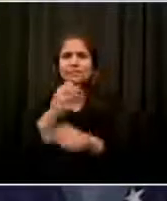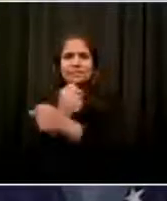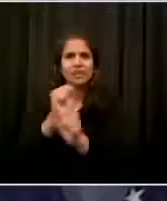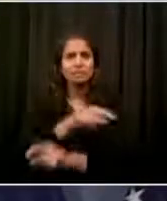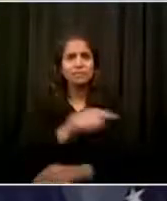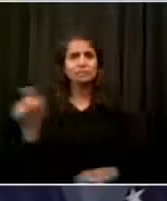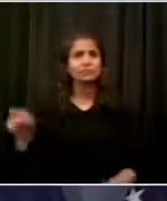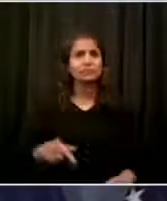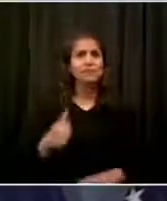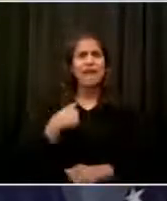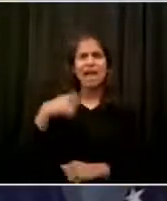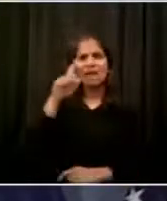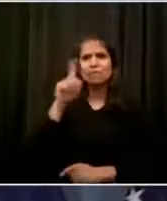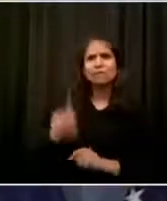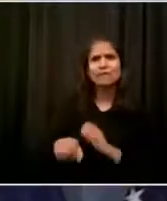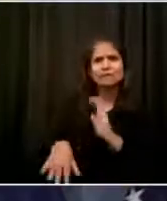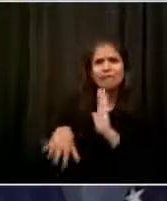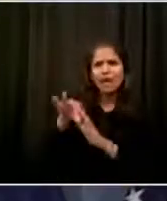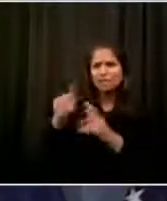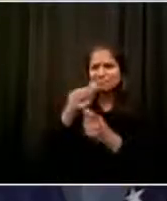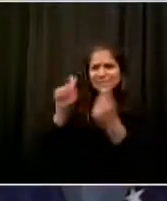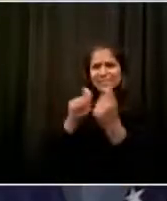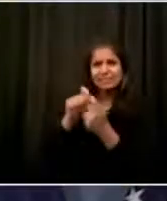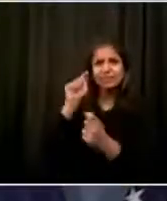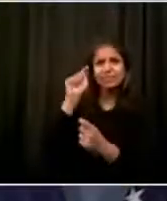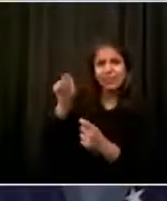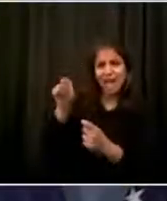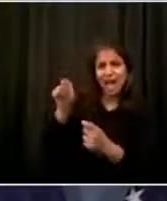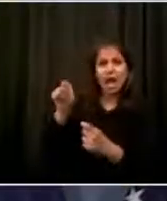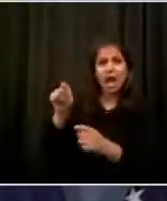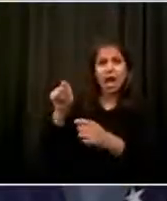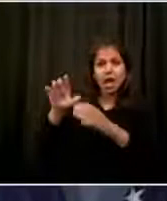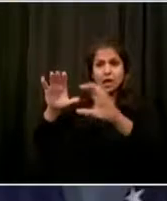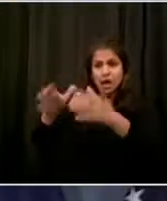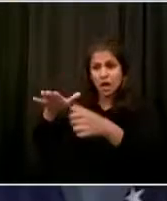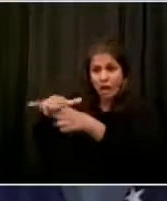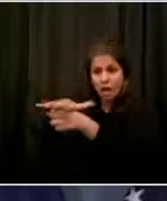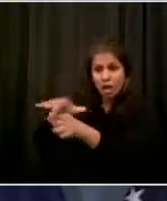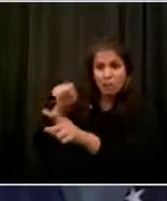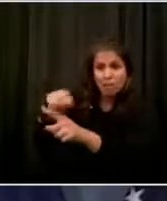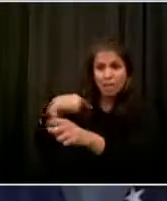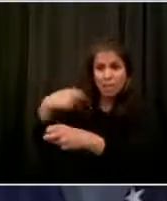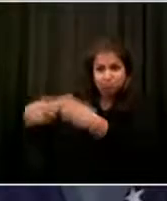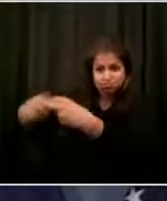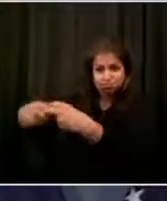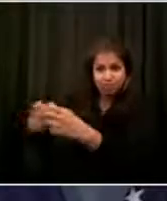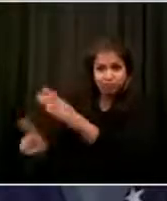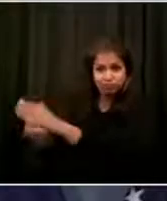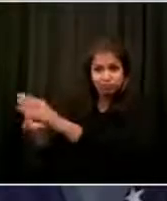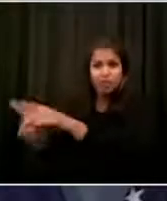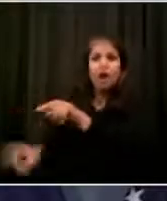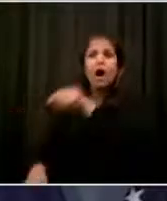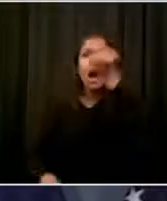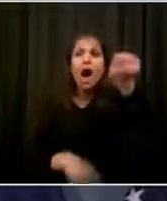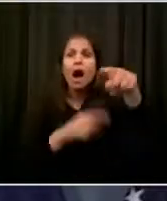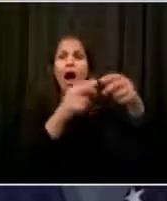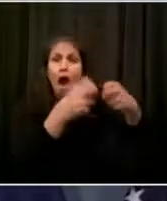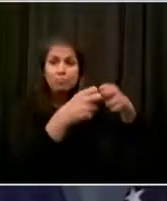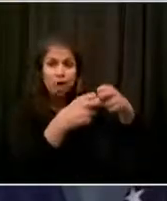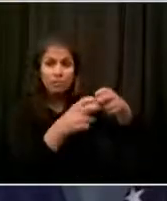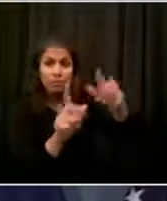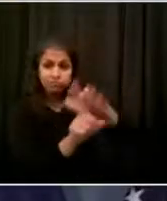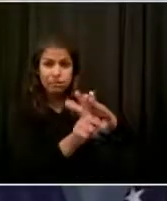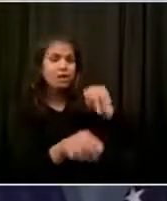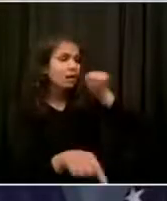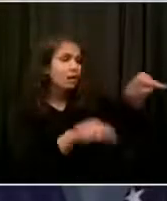times throughout this administration, every administration, where we saw upticks. NYPD focused strategically on those areas and was able to address the